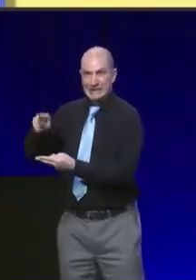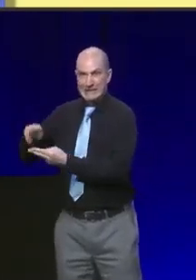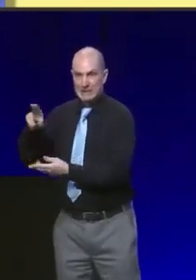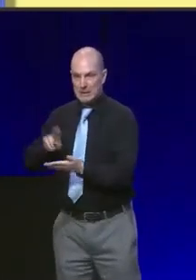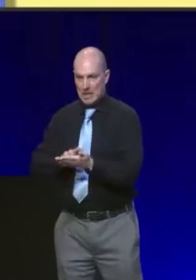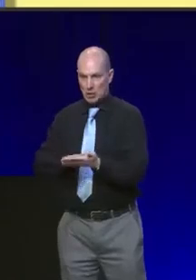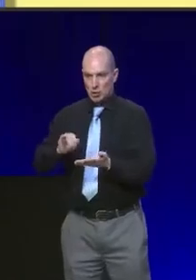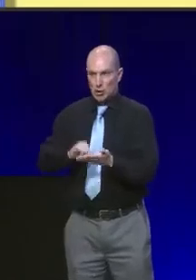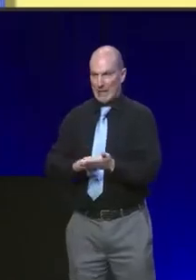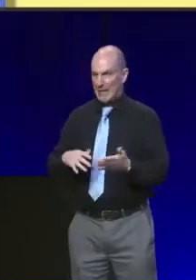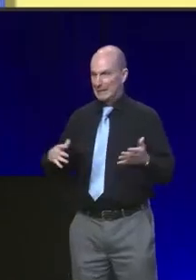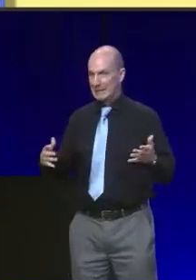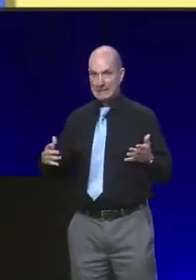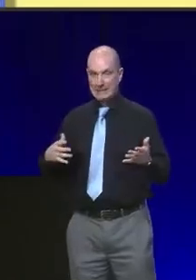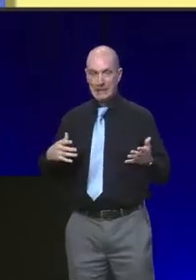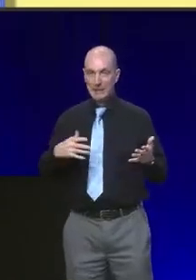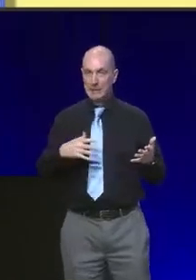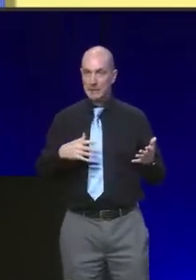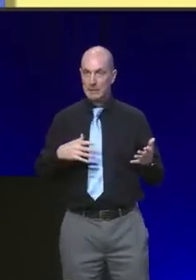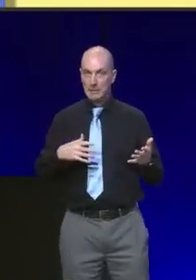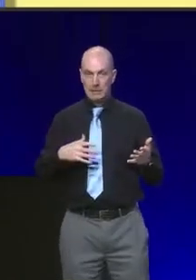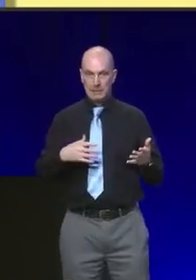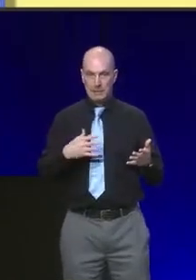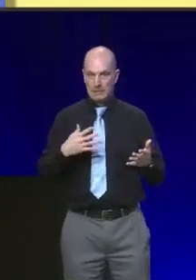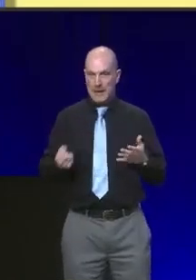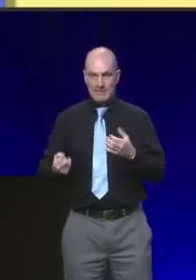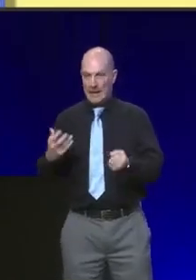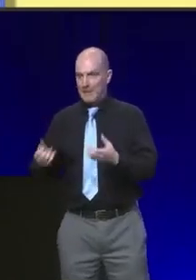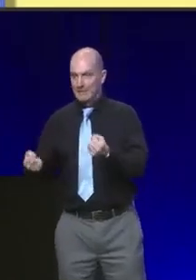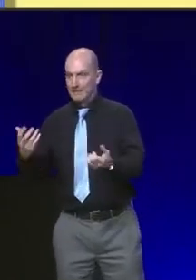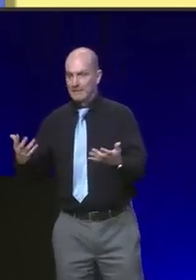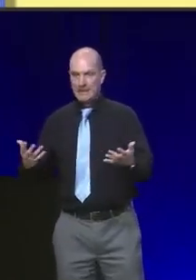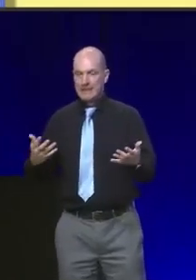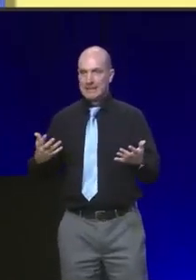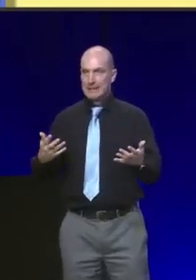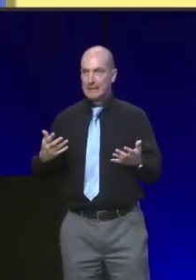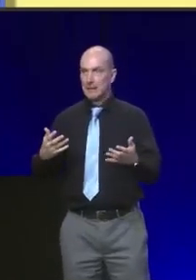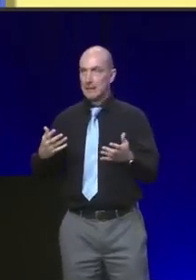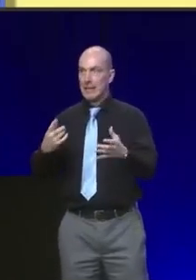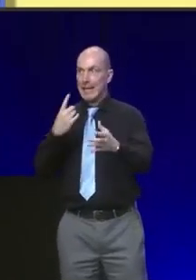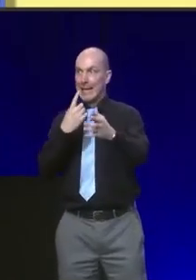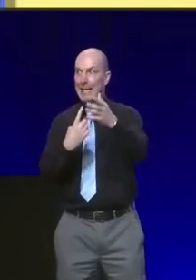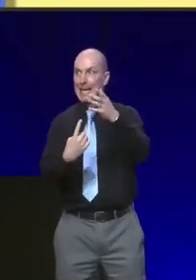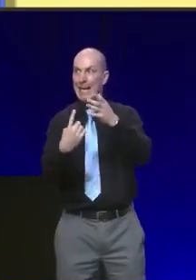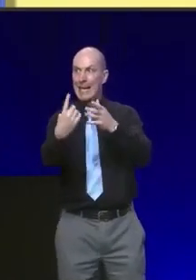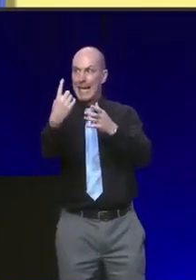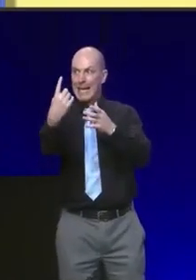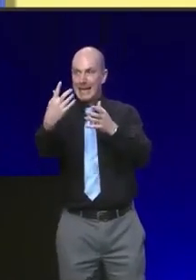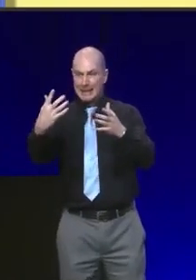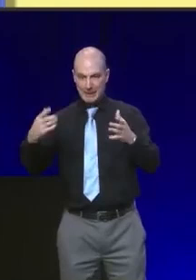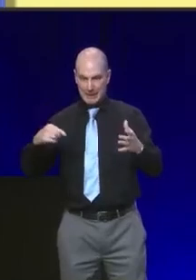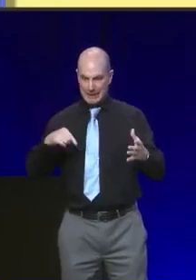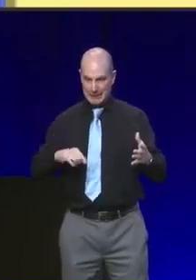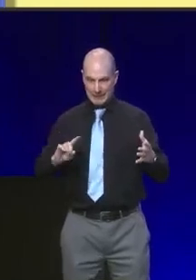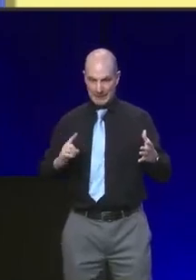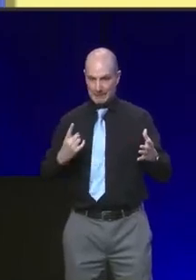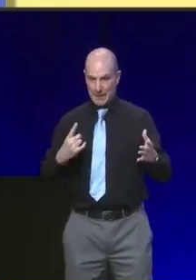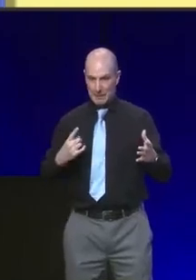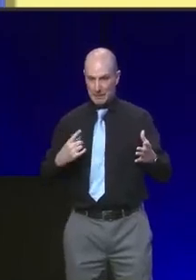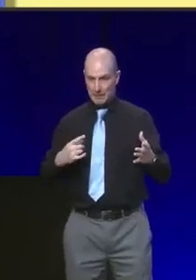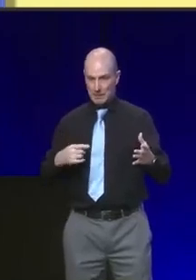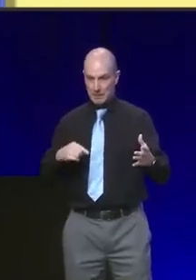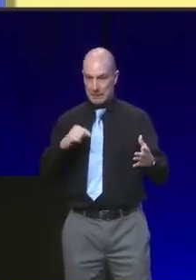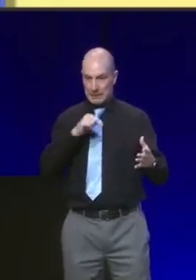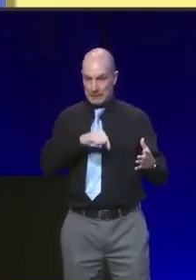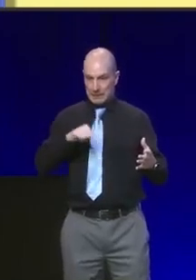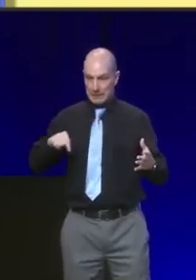My promise to you is that I will make sure independence is understood as the route to a stronger and a fairer